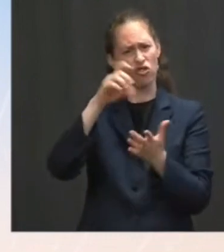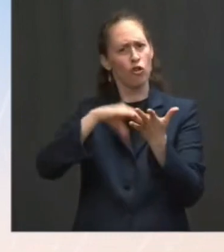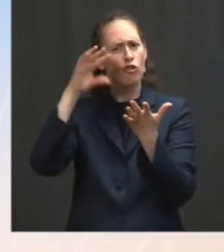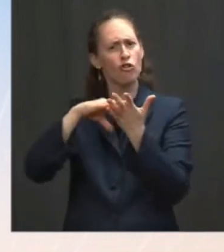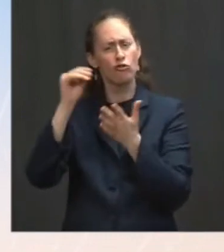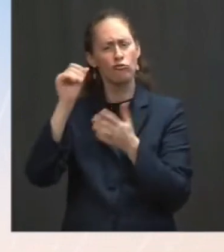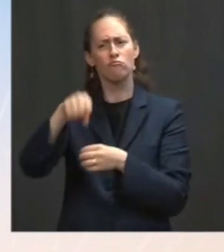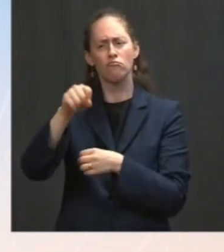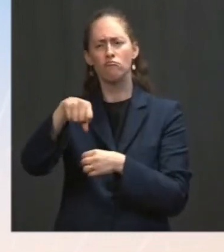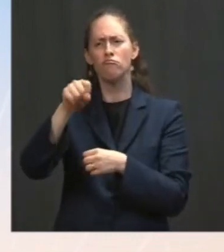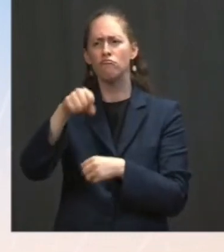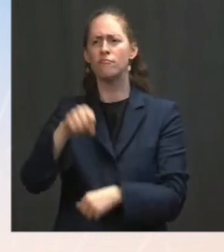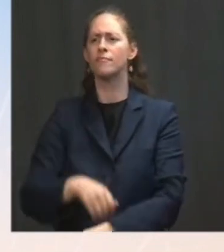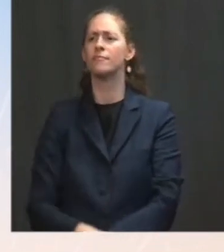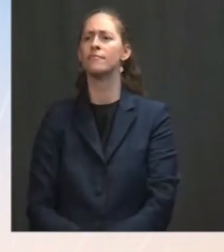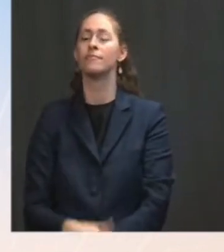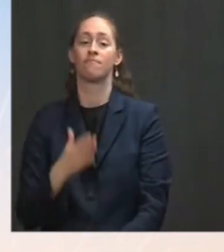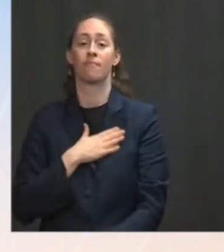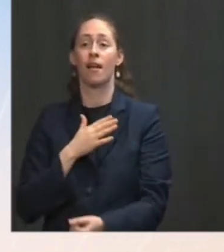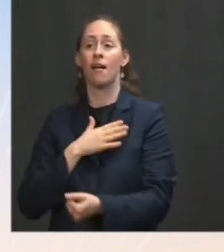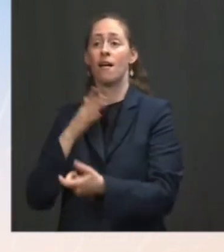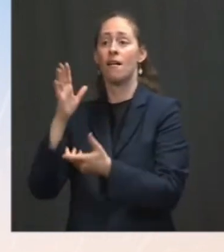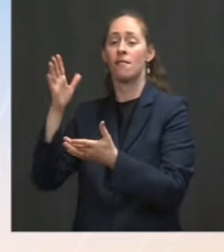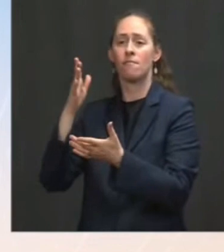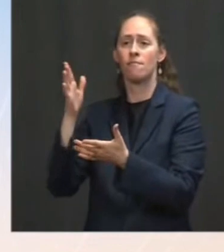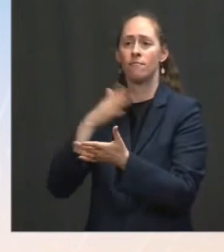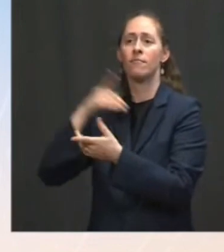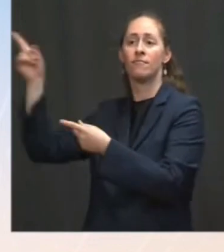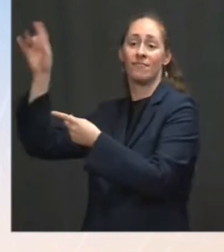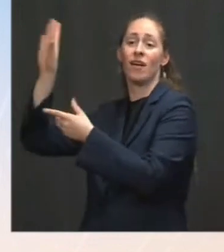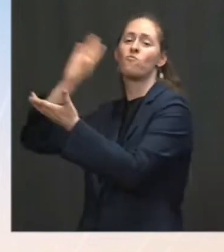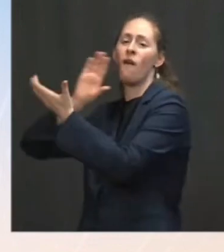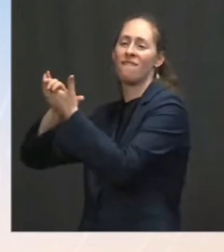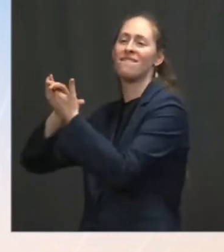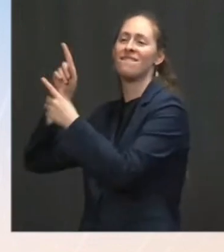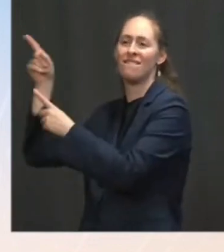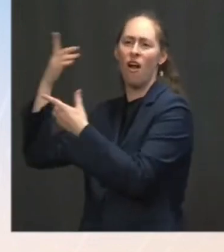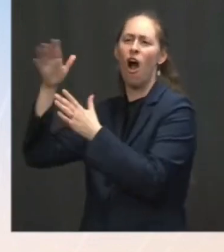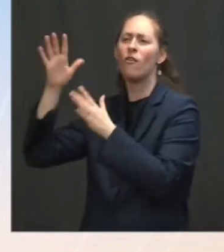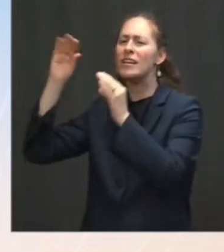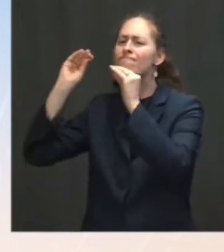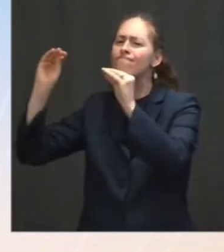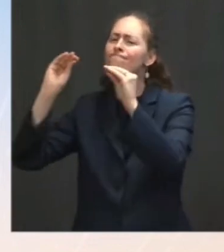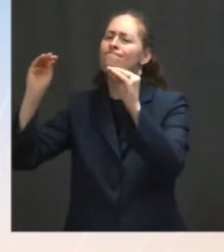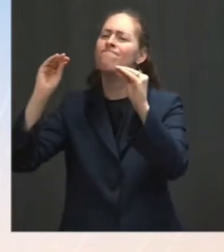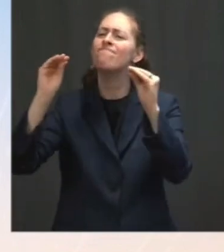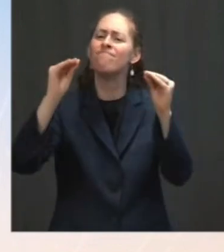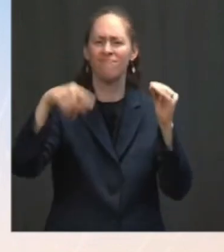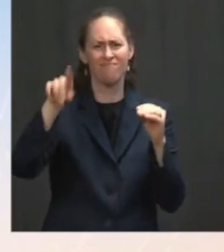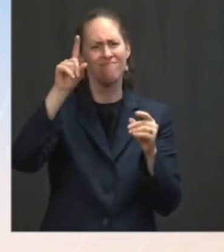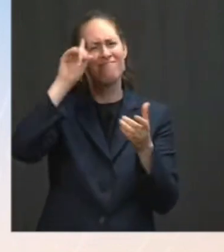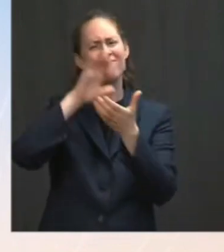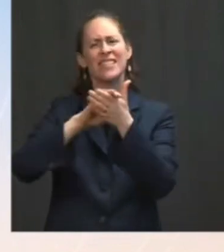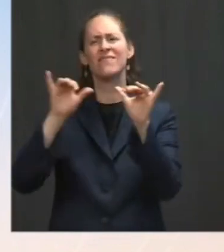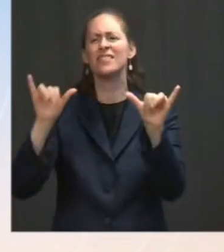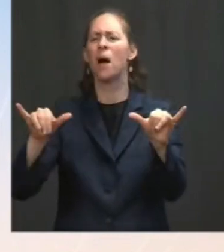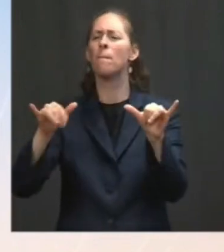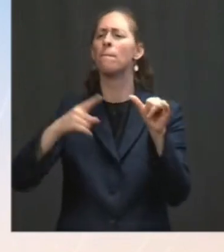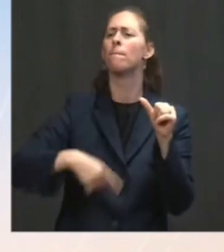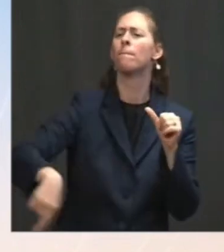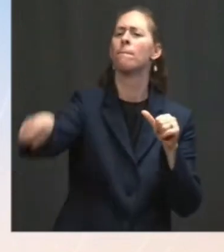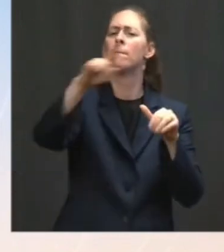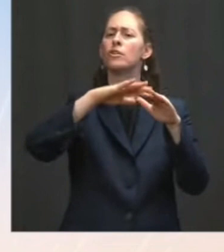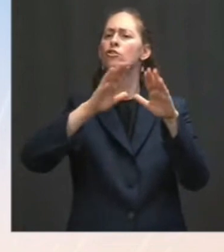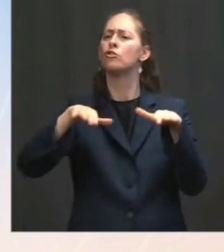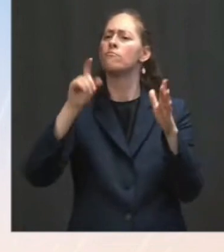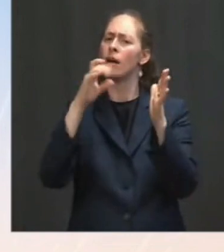spouse of an educator and as somebody who continues to believe that children should learn not just the good, but also the challenging in